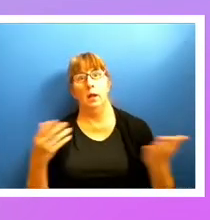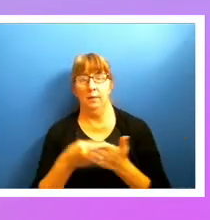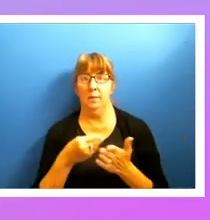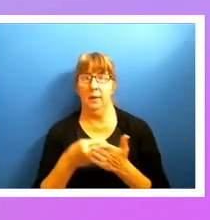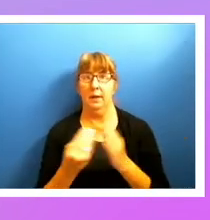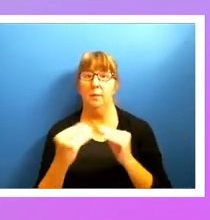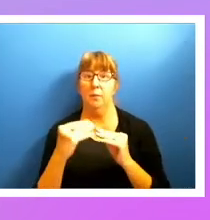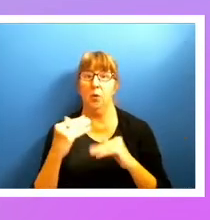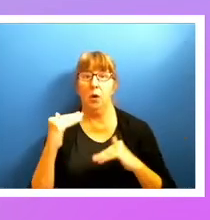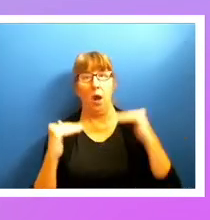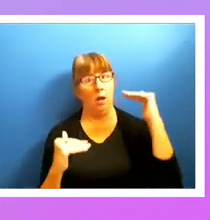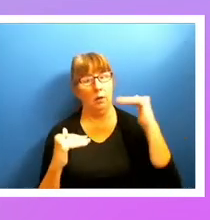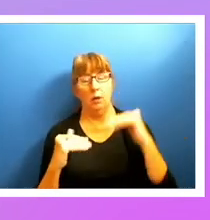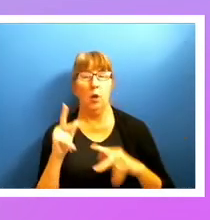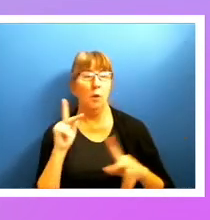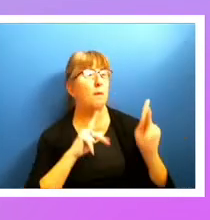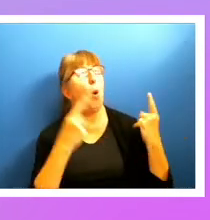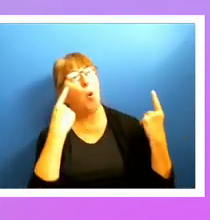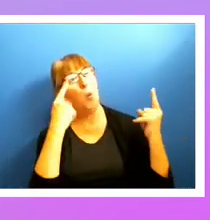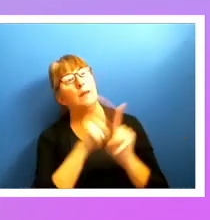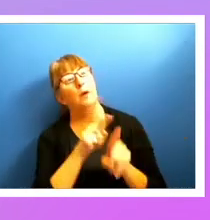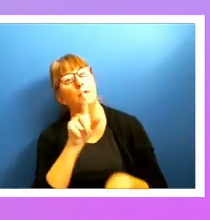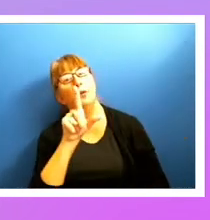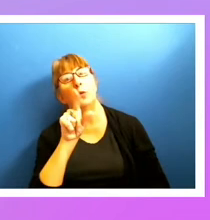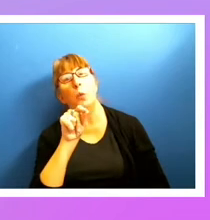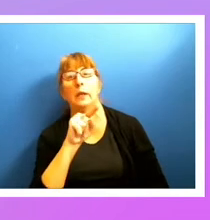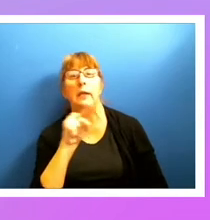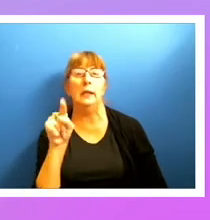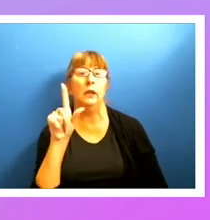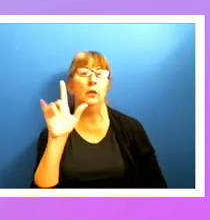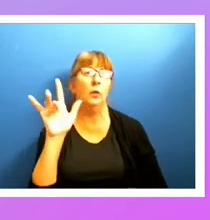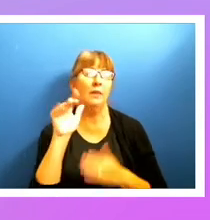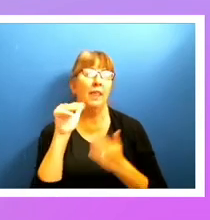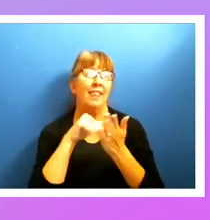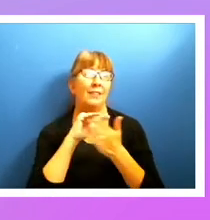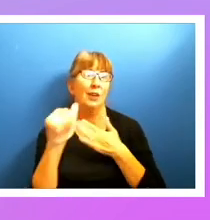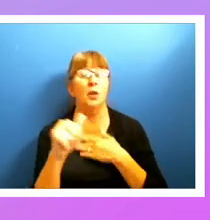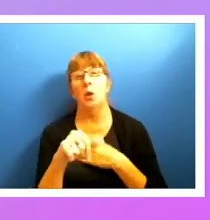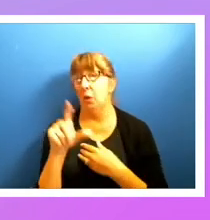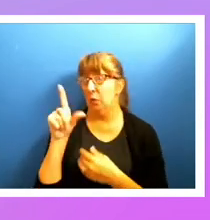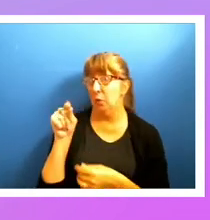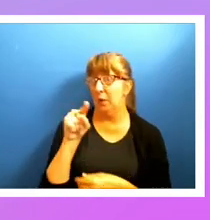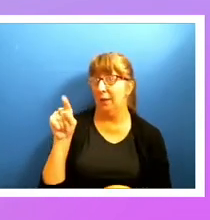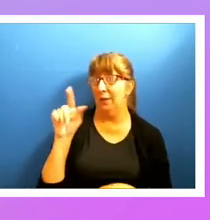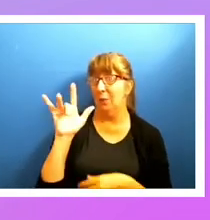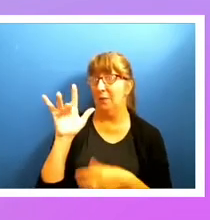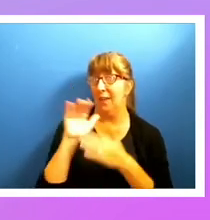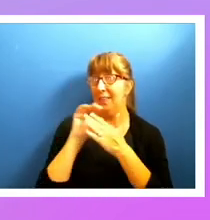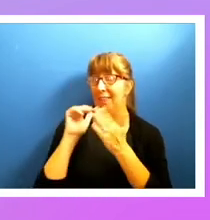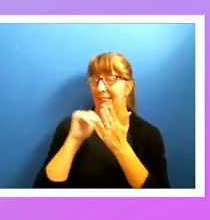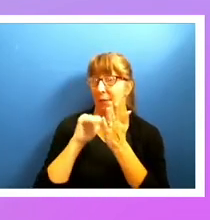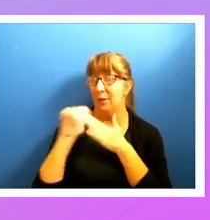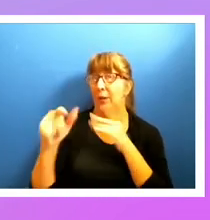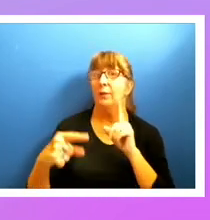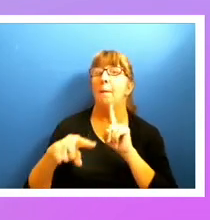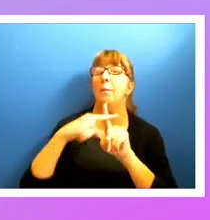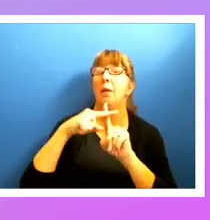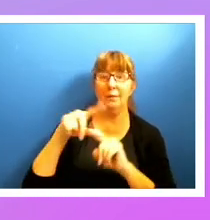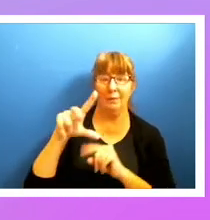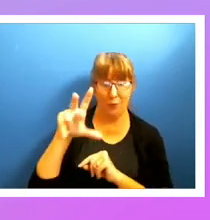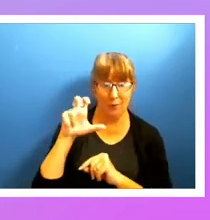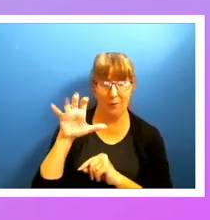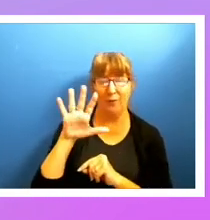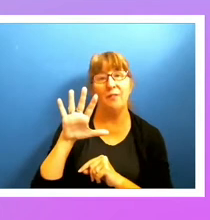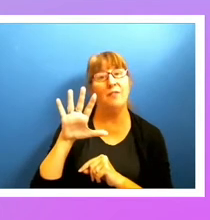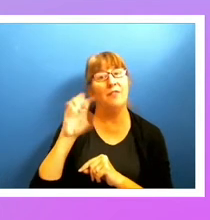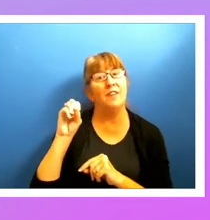than, so you hear people say, oh, I settled it for $20,000 or $25,000. Well, $20,000 or $25,000 plus the $350,000